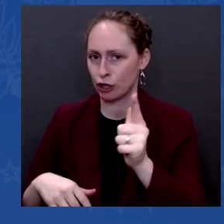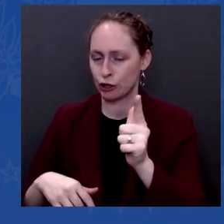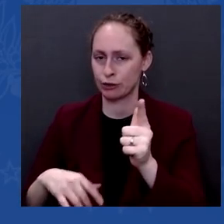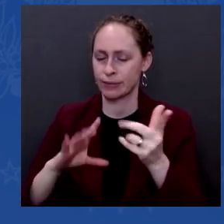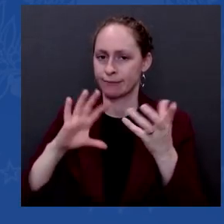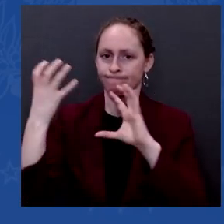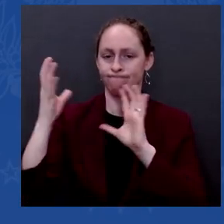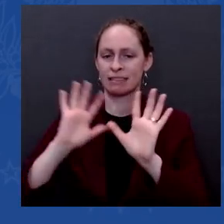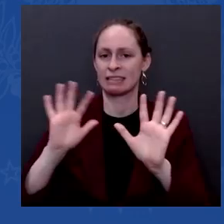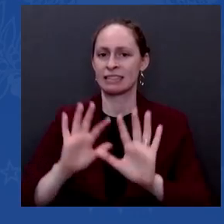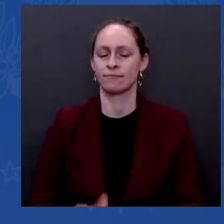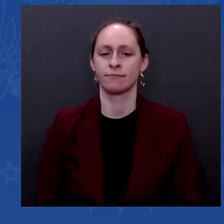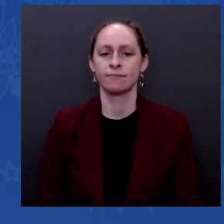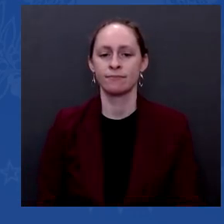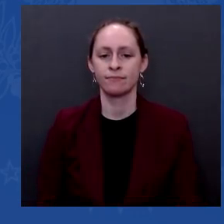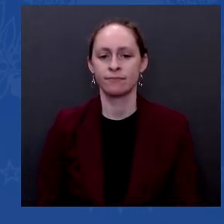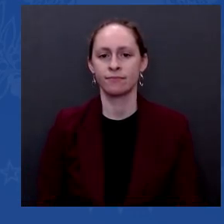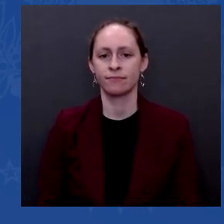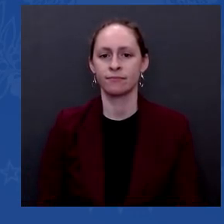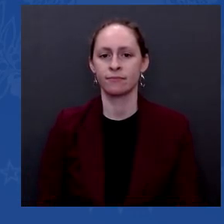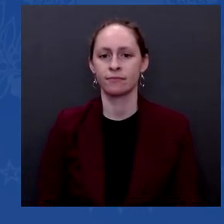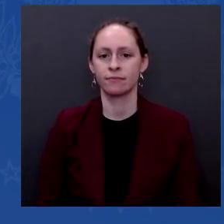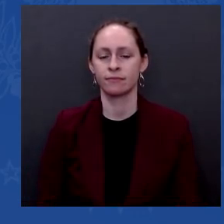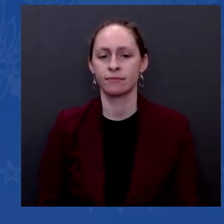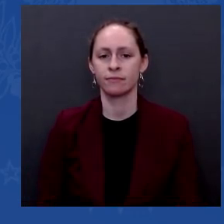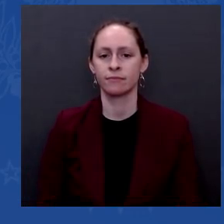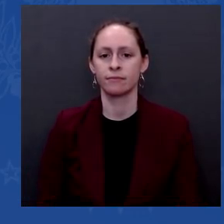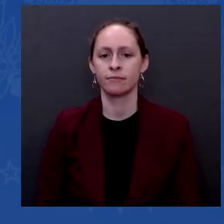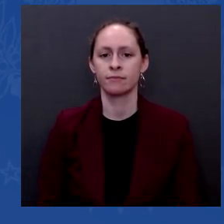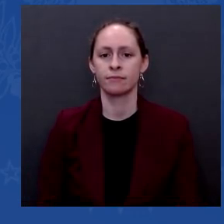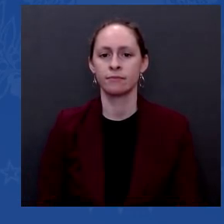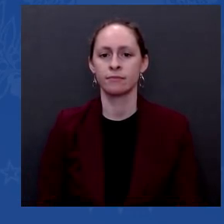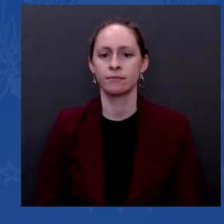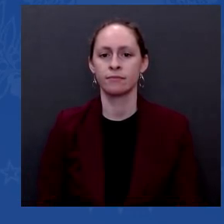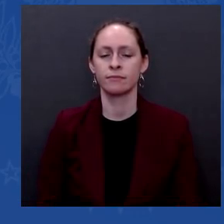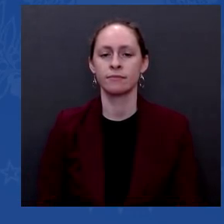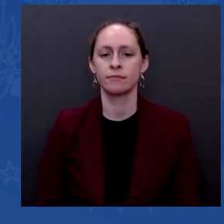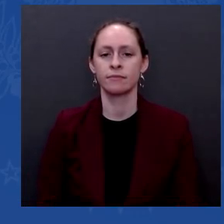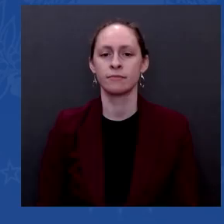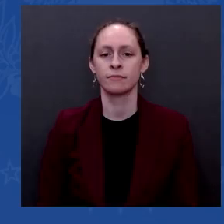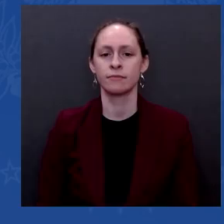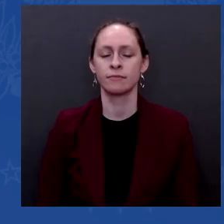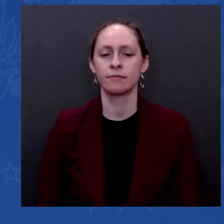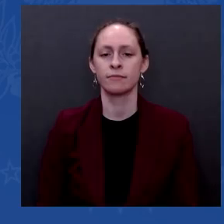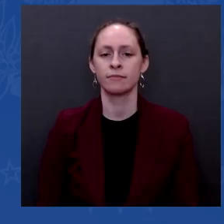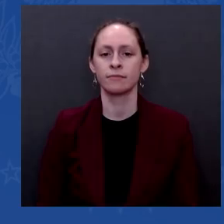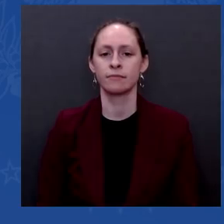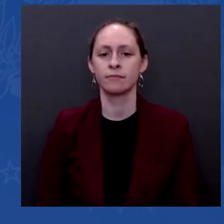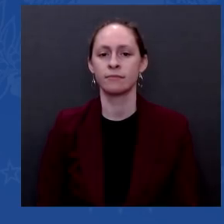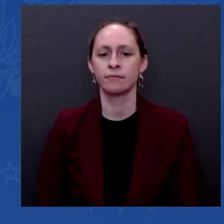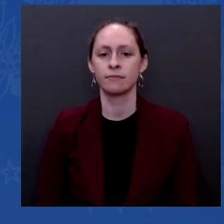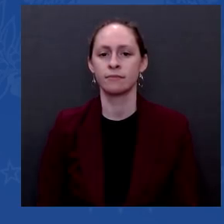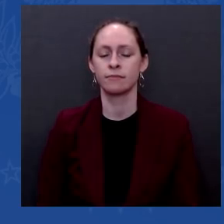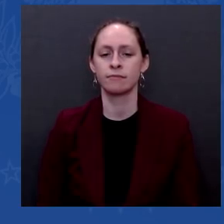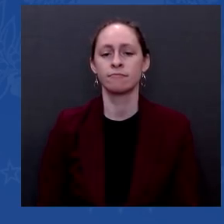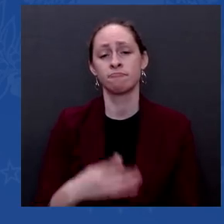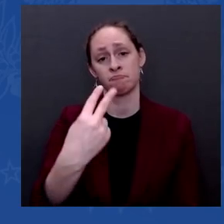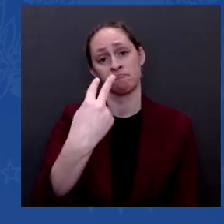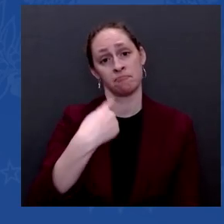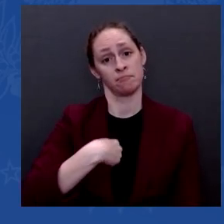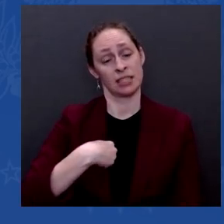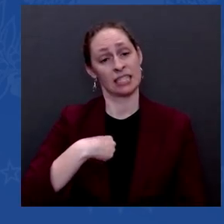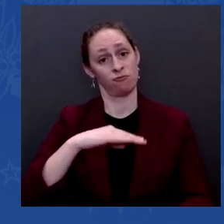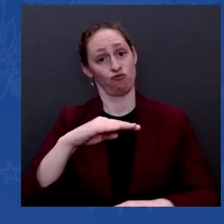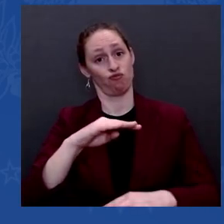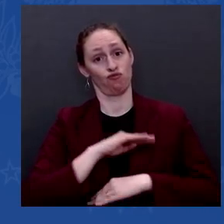that. Am I satisfied with the way in which we have dealt with COVID and